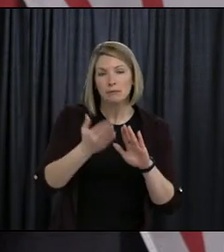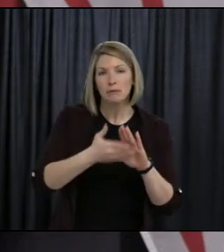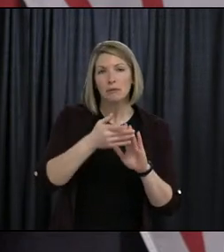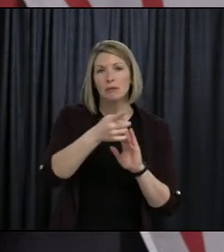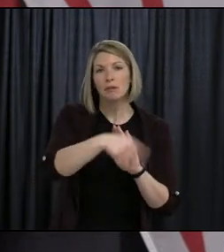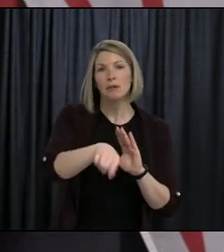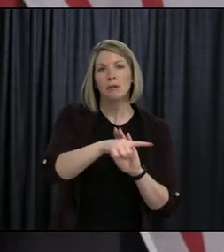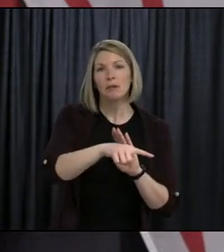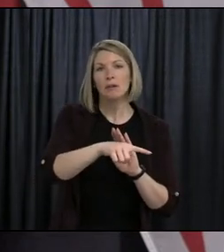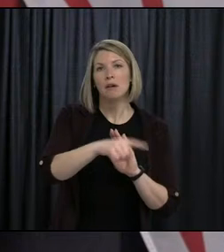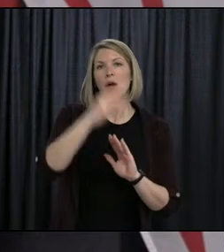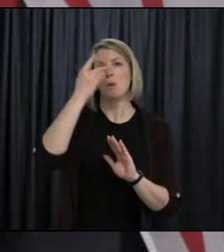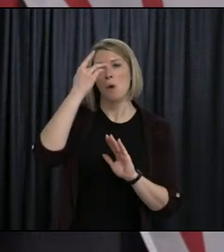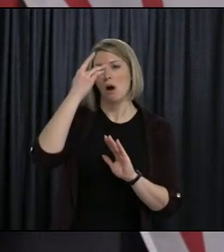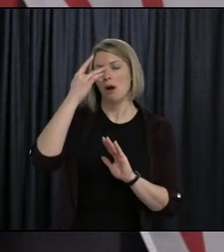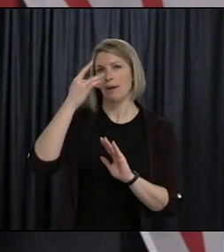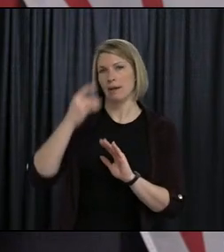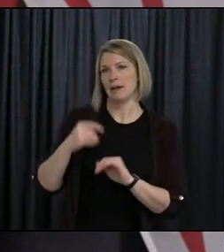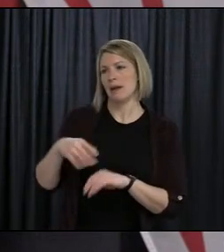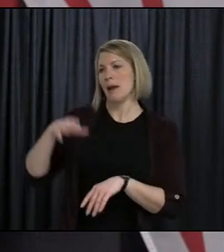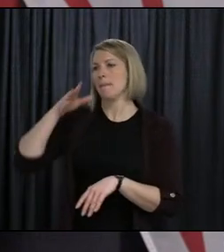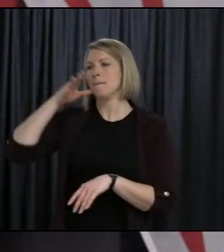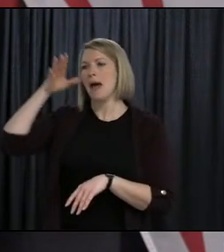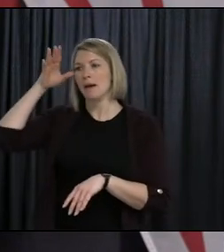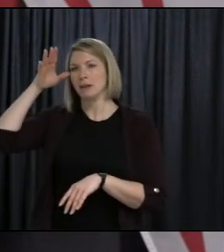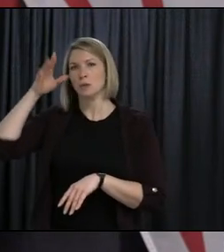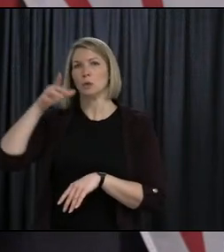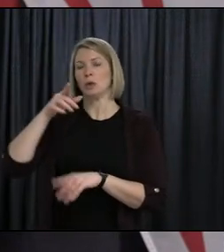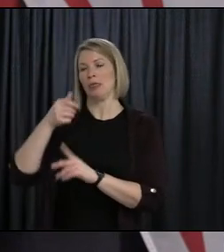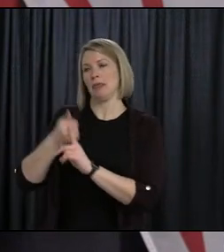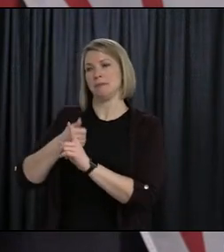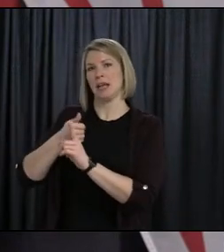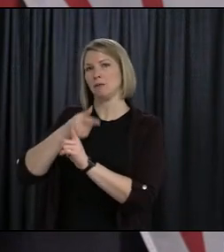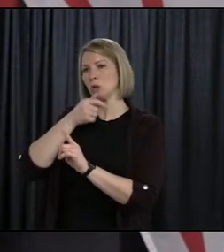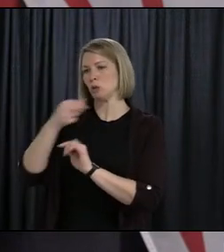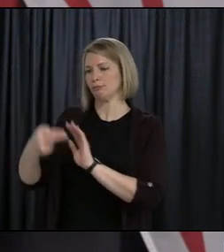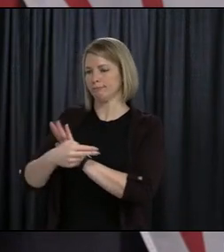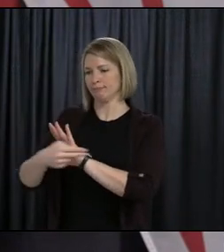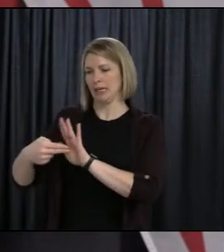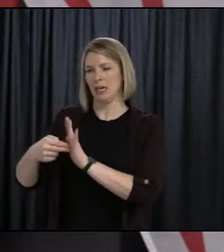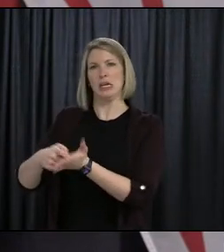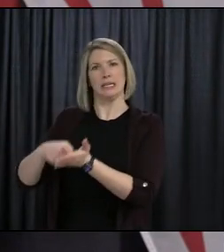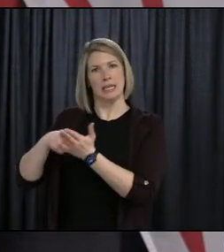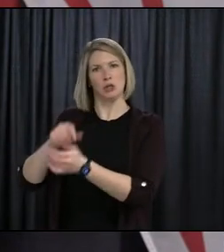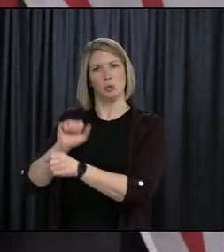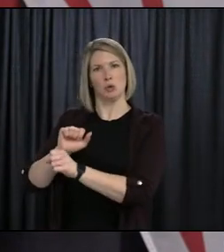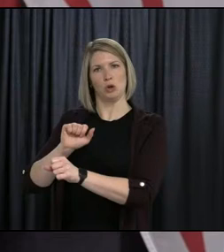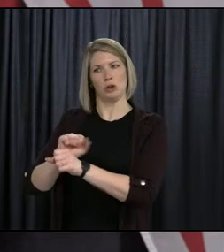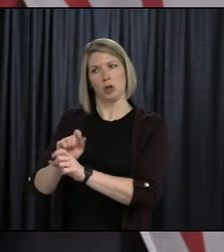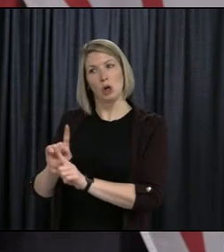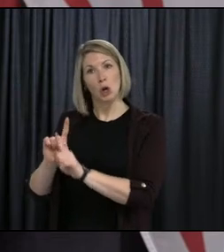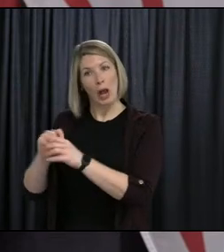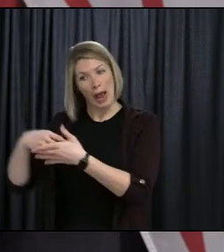early learning and childcare concerns for essential workers who are required to report to work.